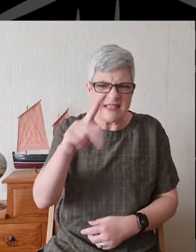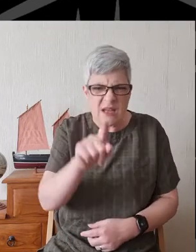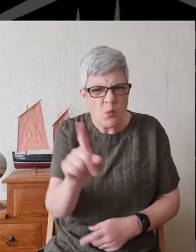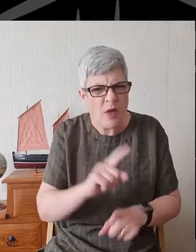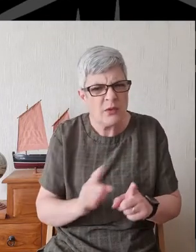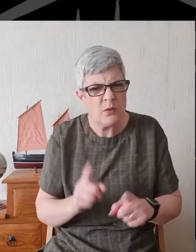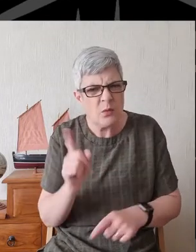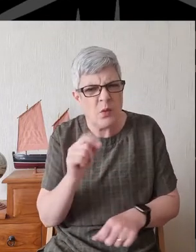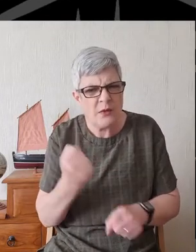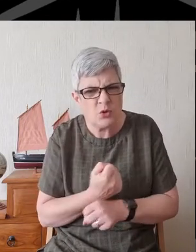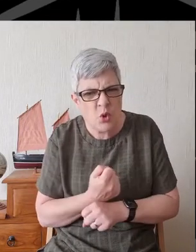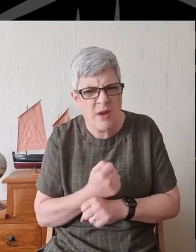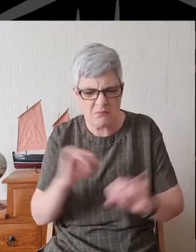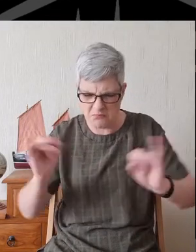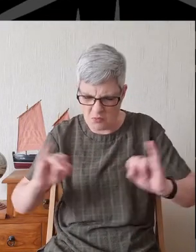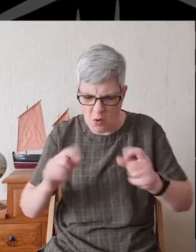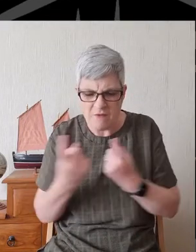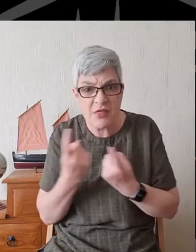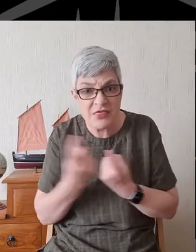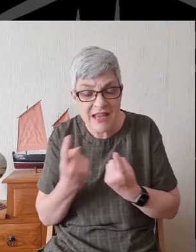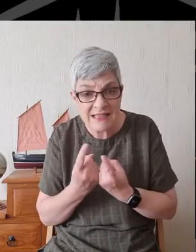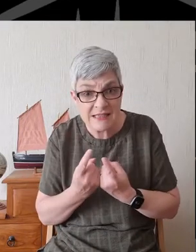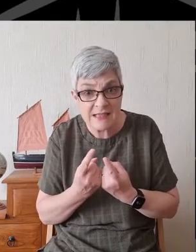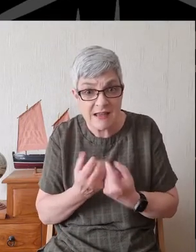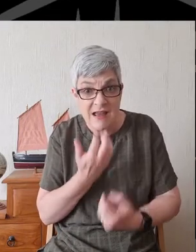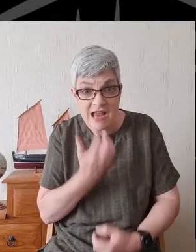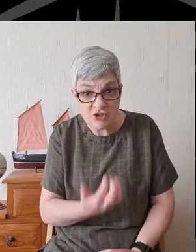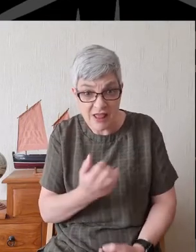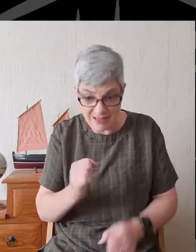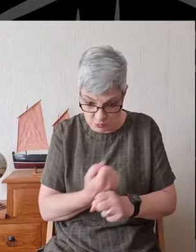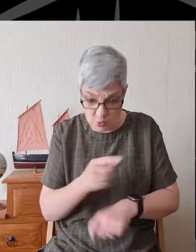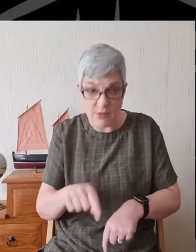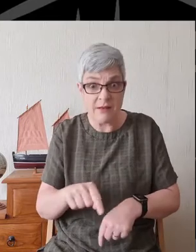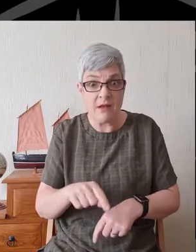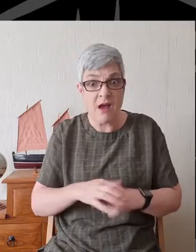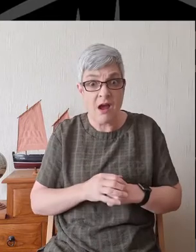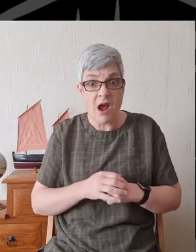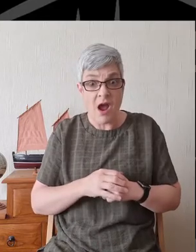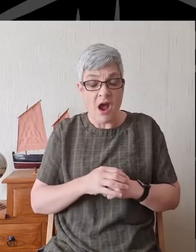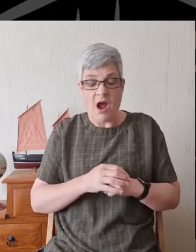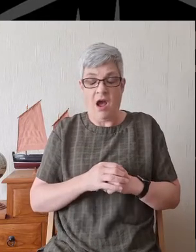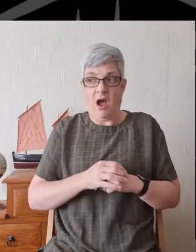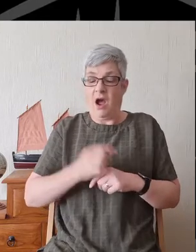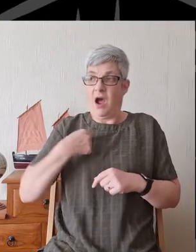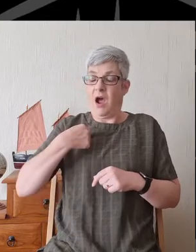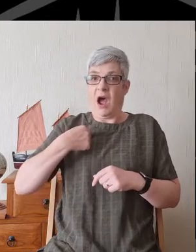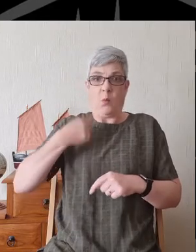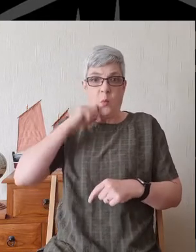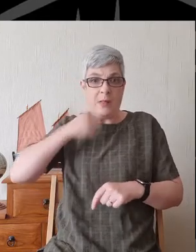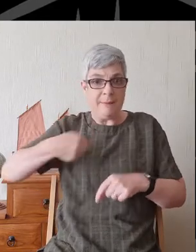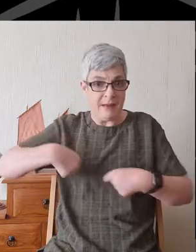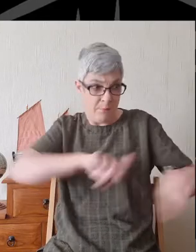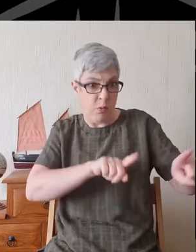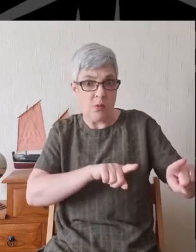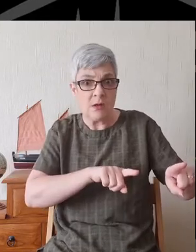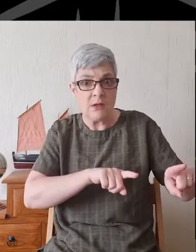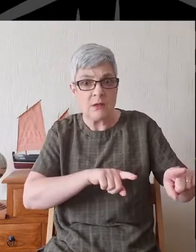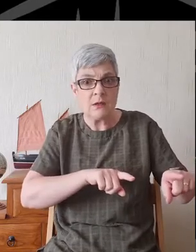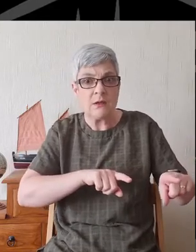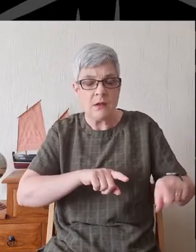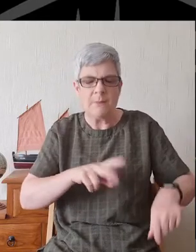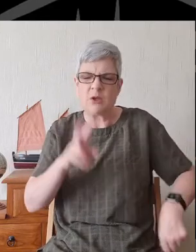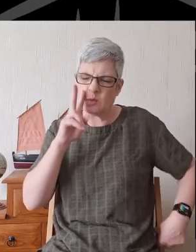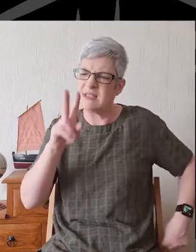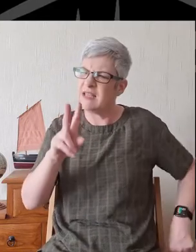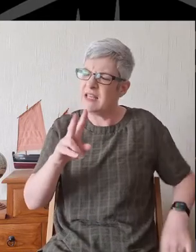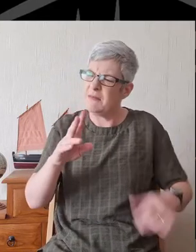they are doing, the utterly detestable things the Israelites are doing here, things that will drive me far from my sanctuary? But you